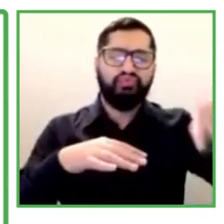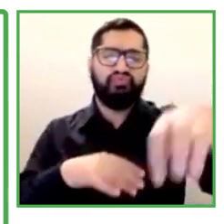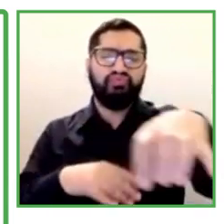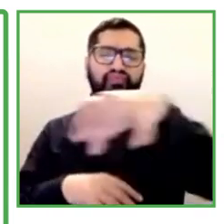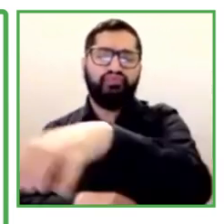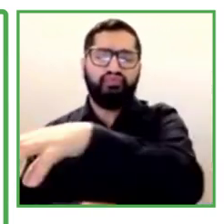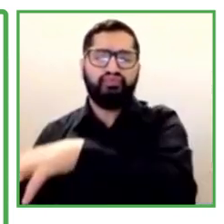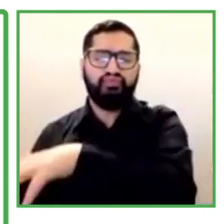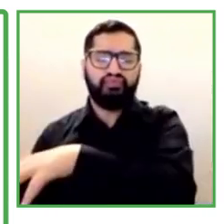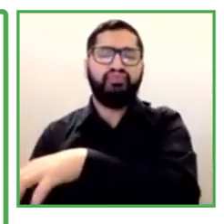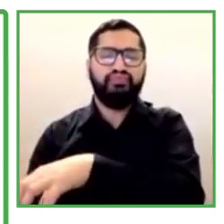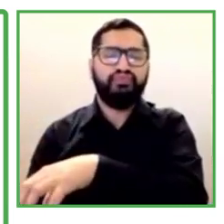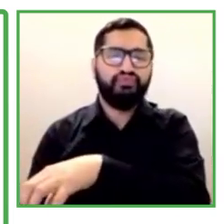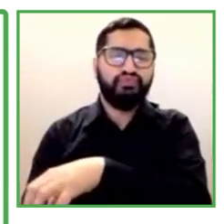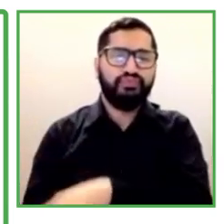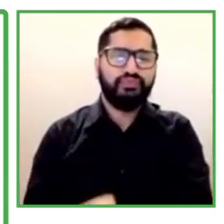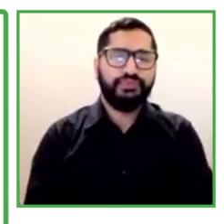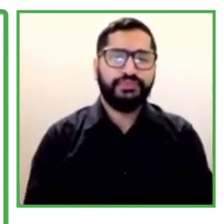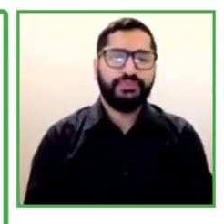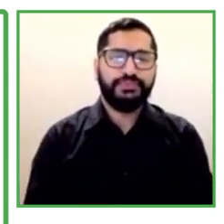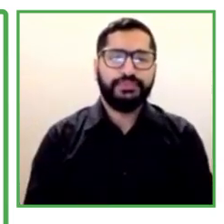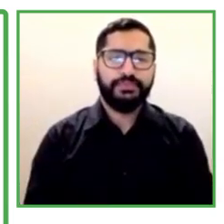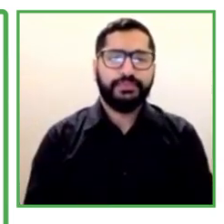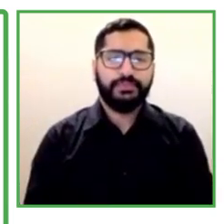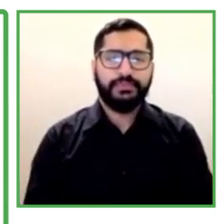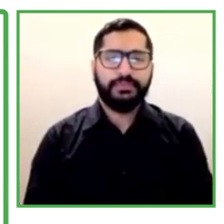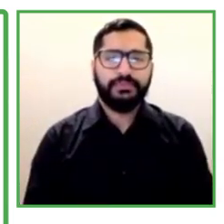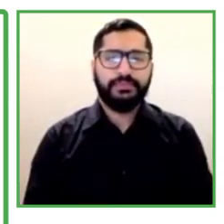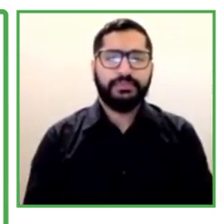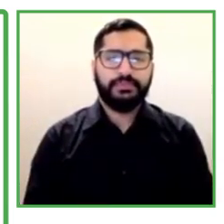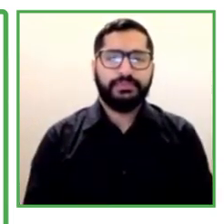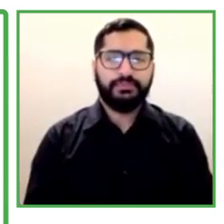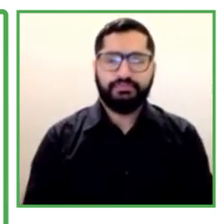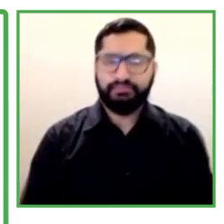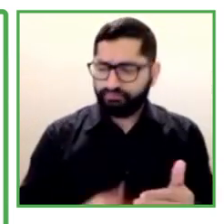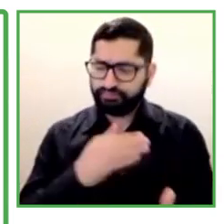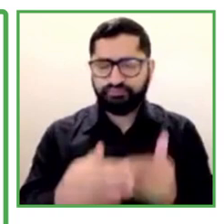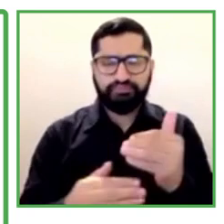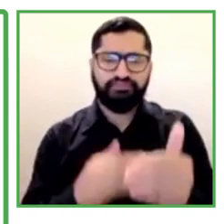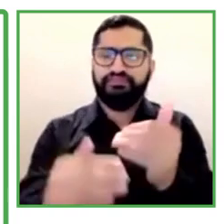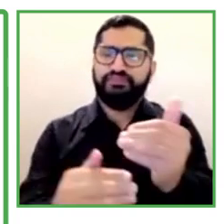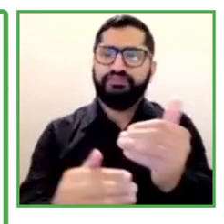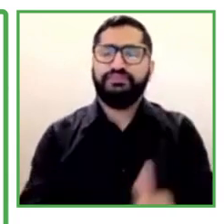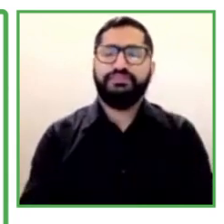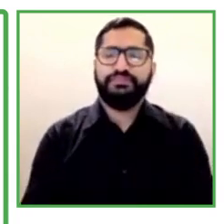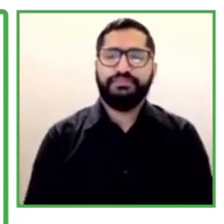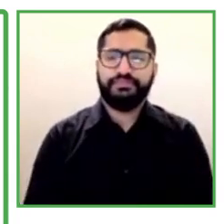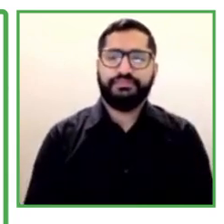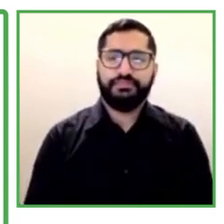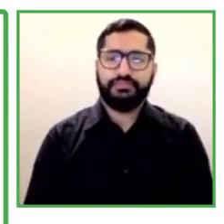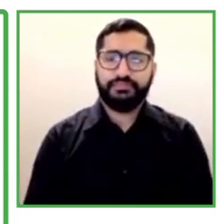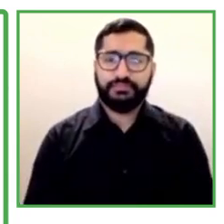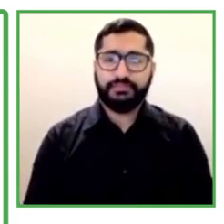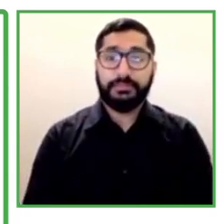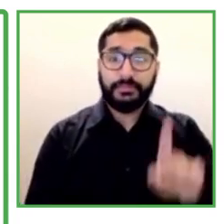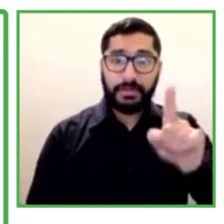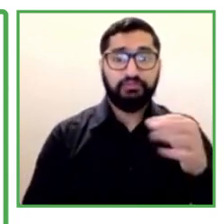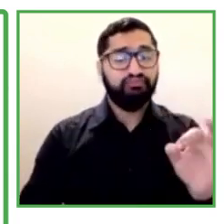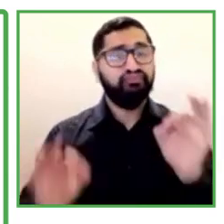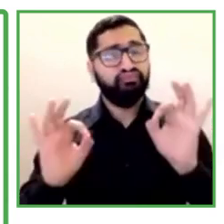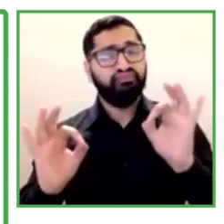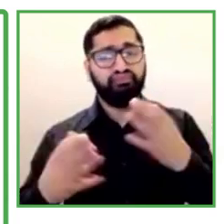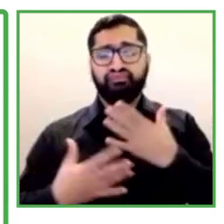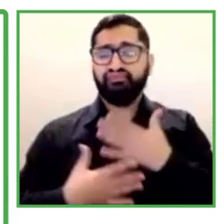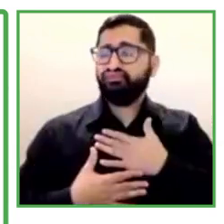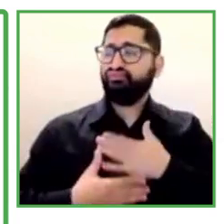but not sufficient for inclusion. For example, terms of disability,